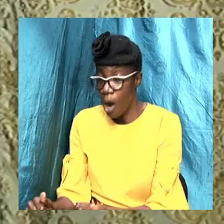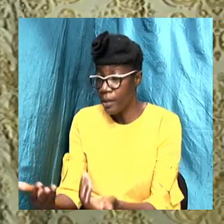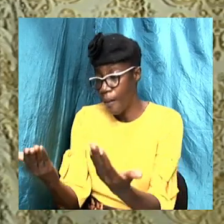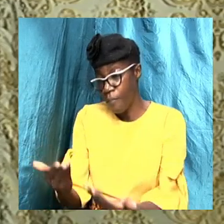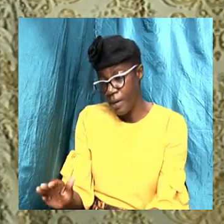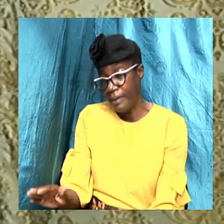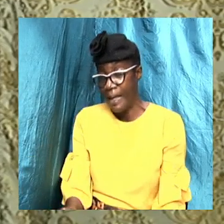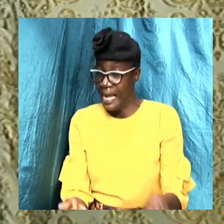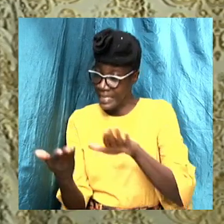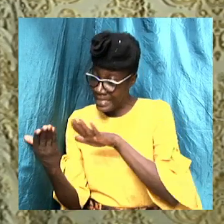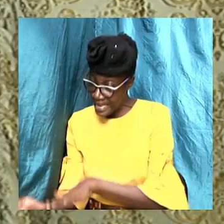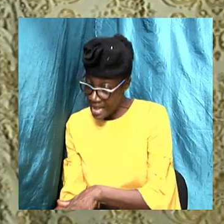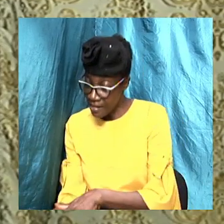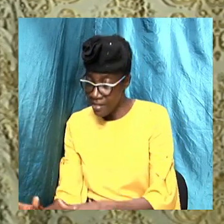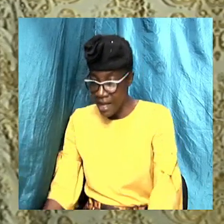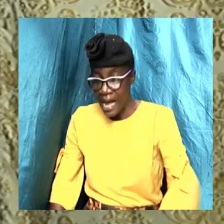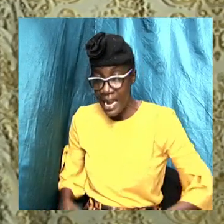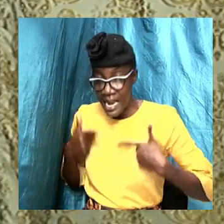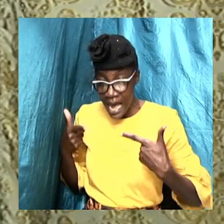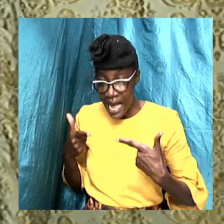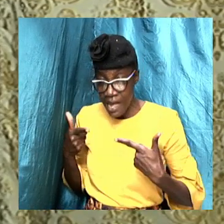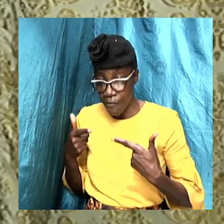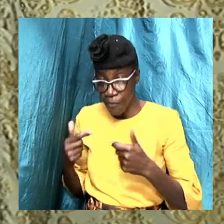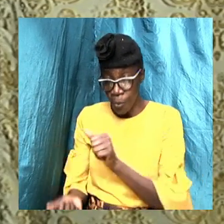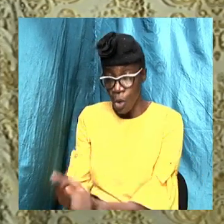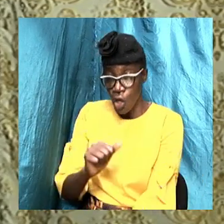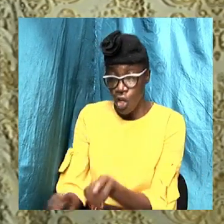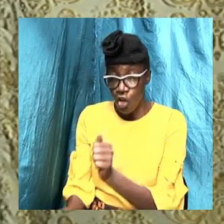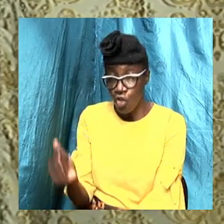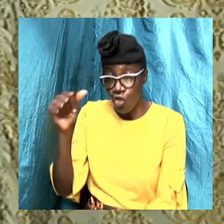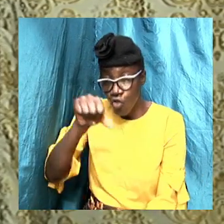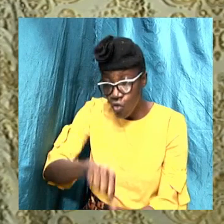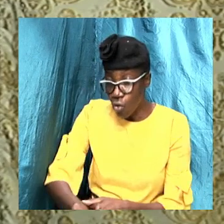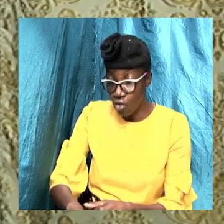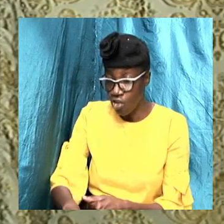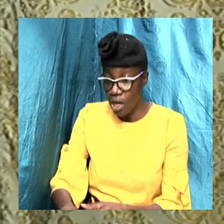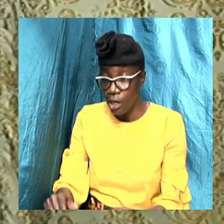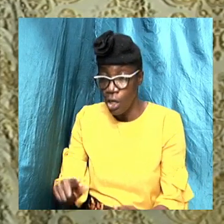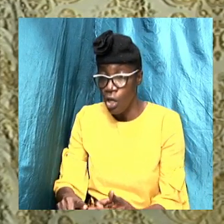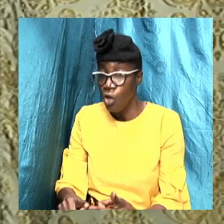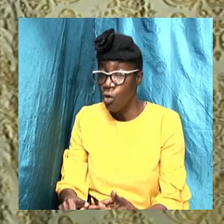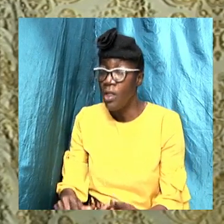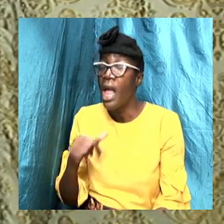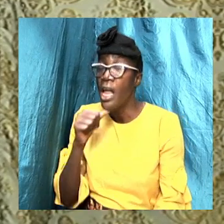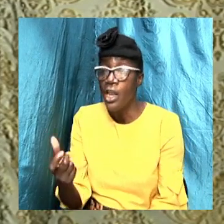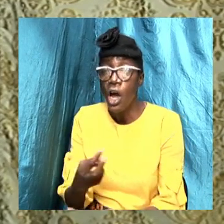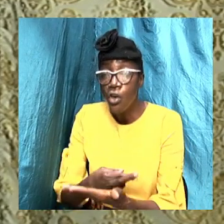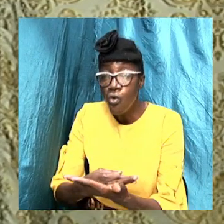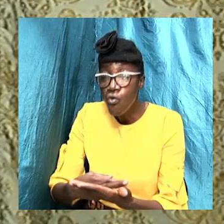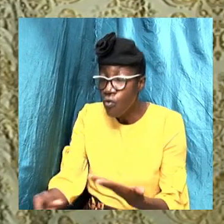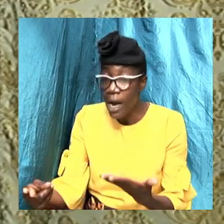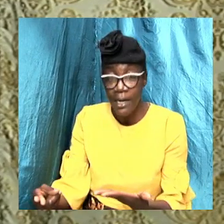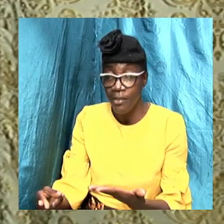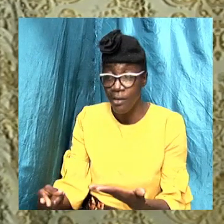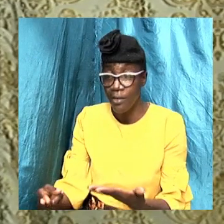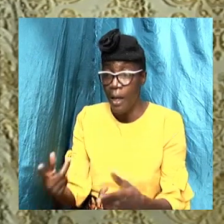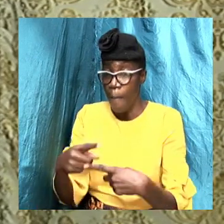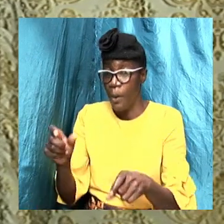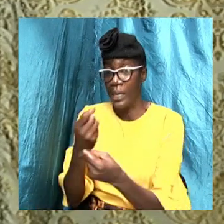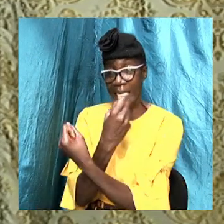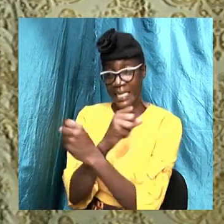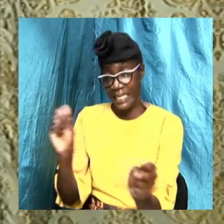brings forth destruction to the unrighteous. And the saving of the righteous.